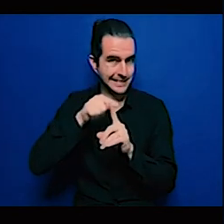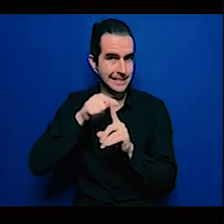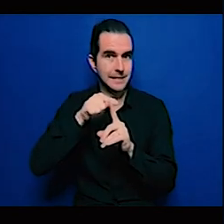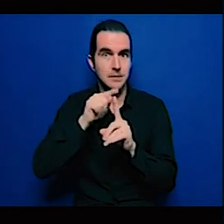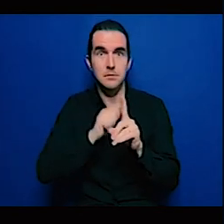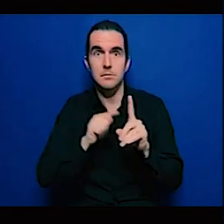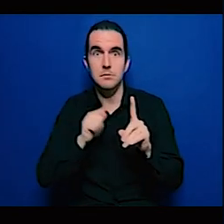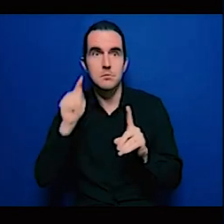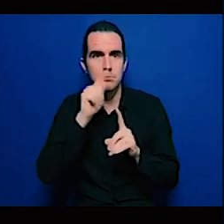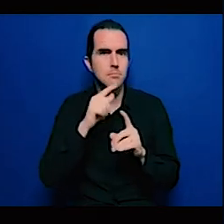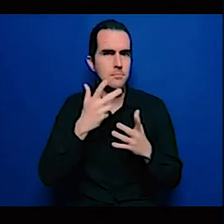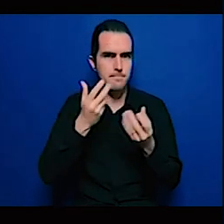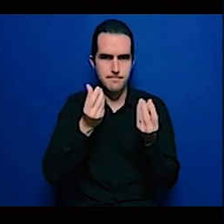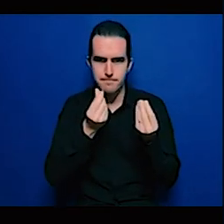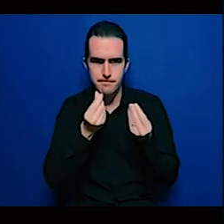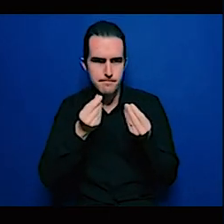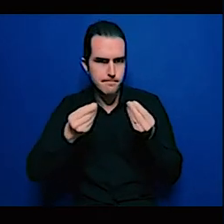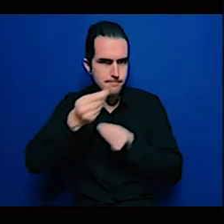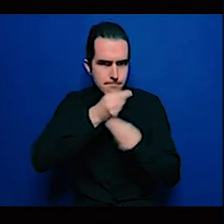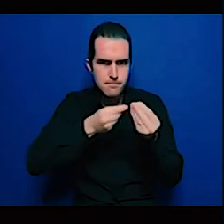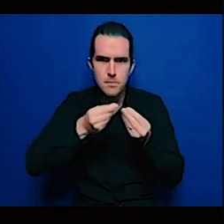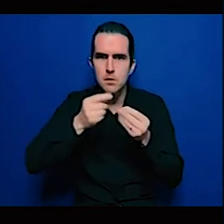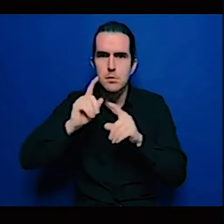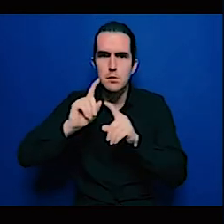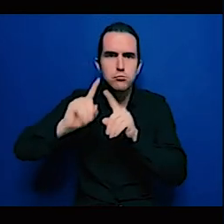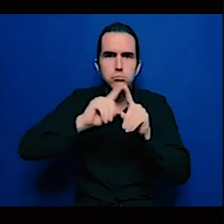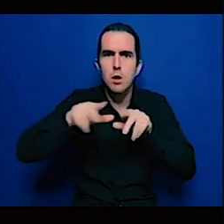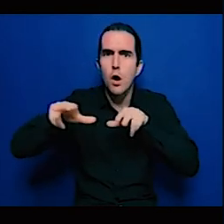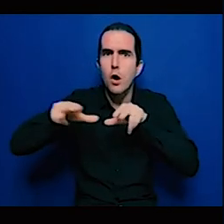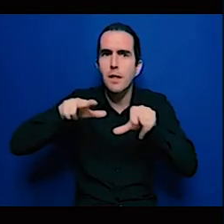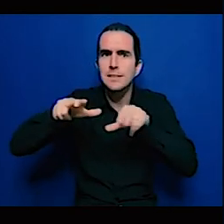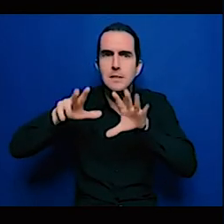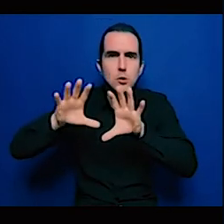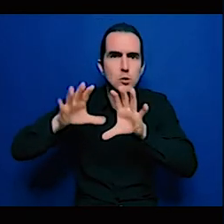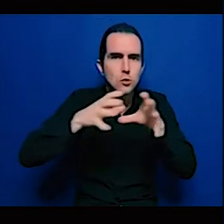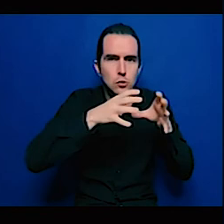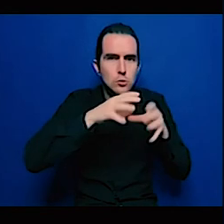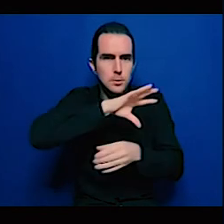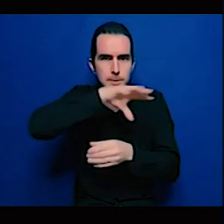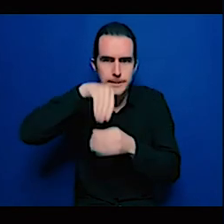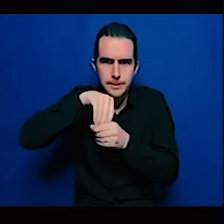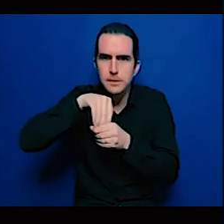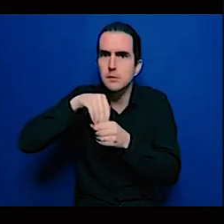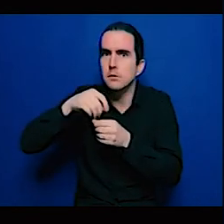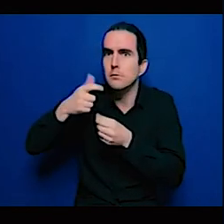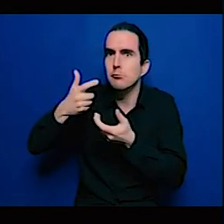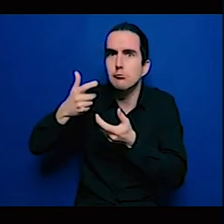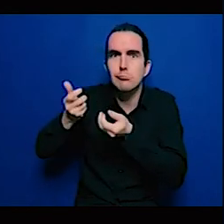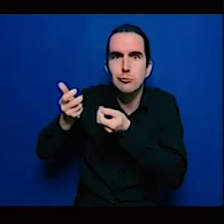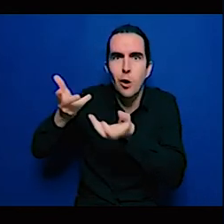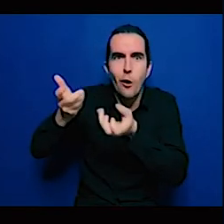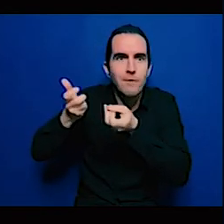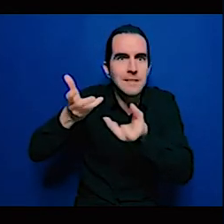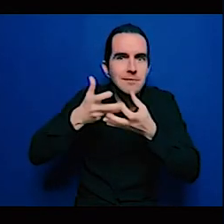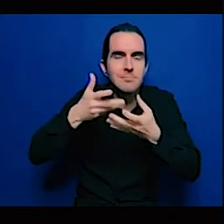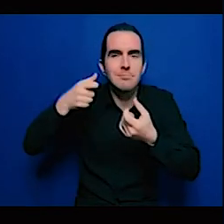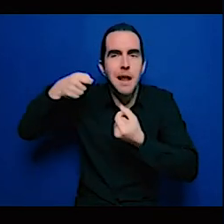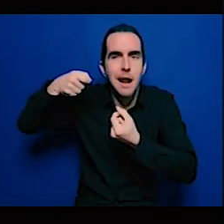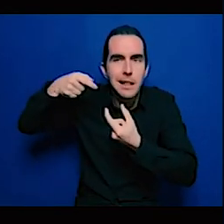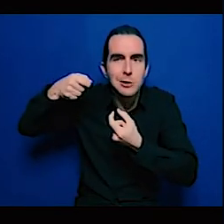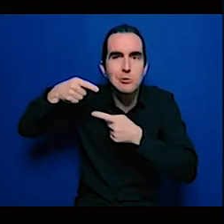before we can we can we can try to tap into whatever resources that exist